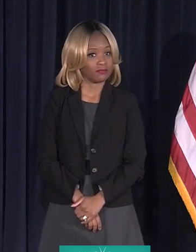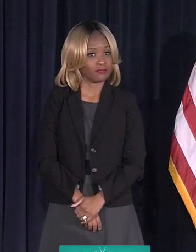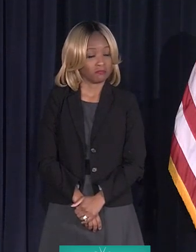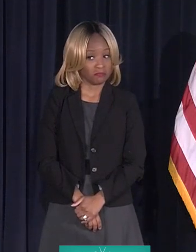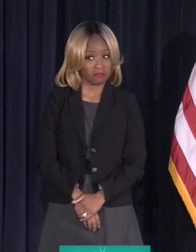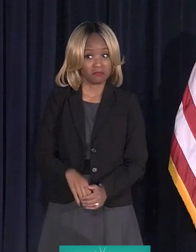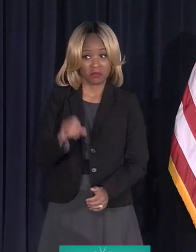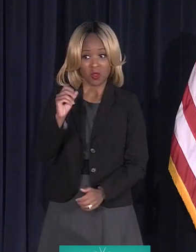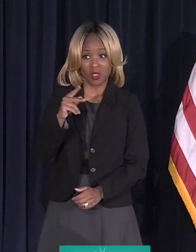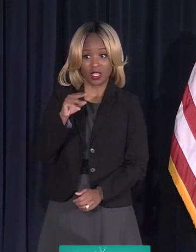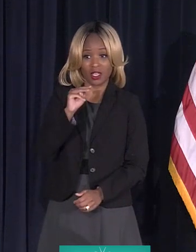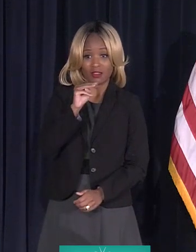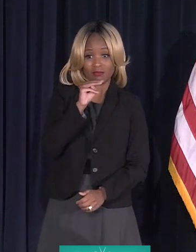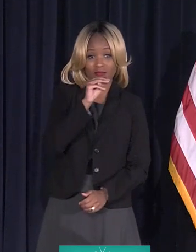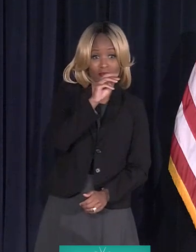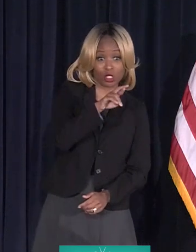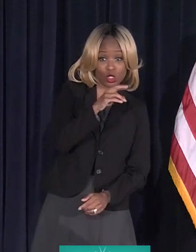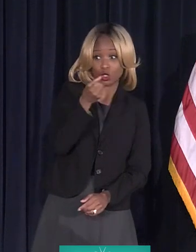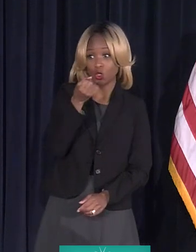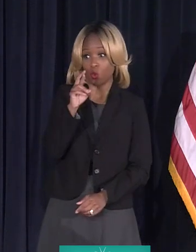Okay. Mr. and Ms. Cook.